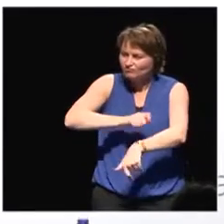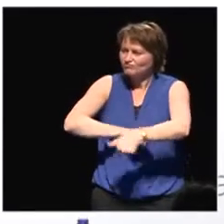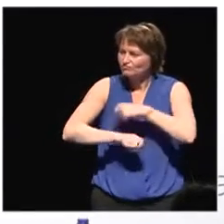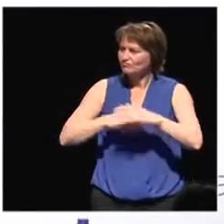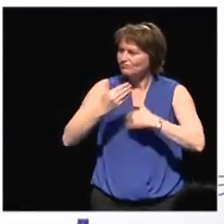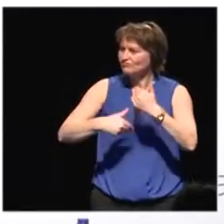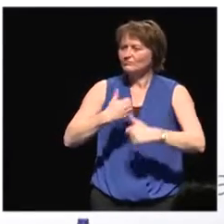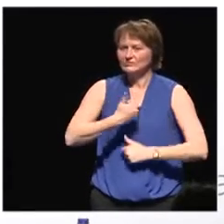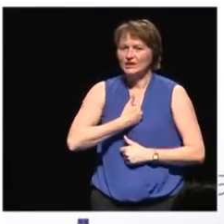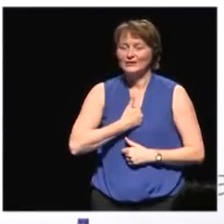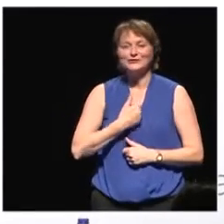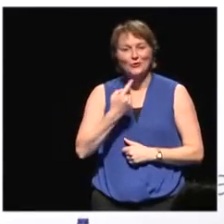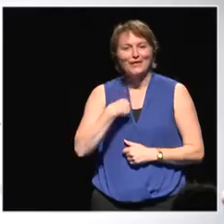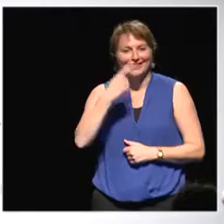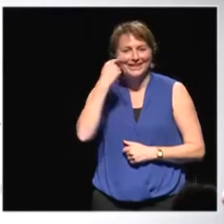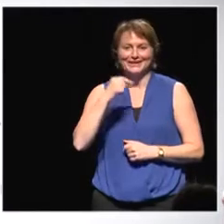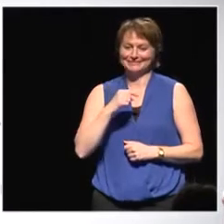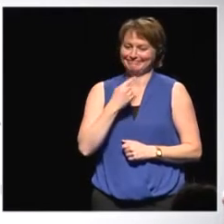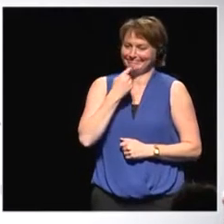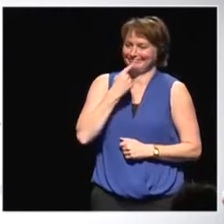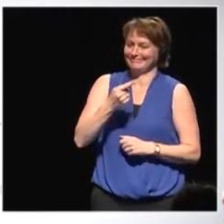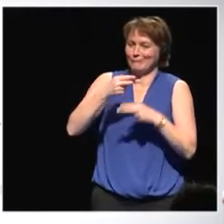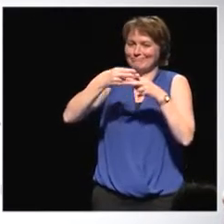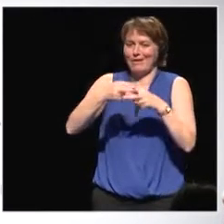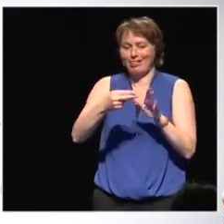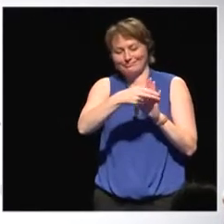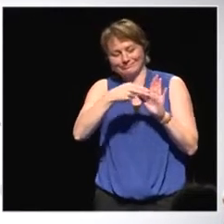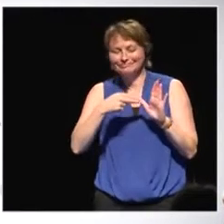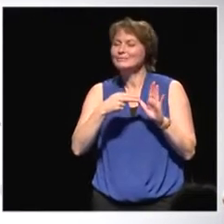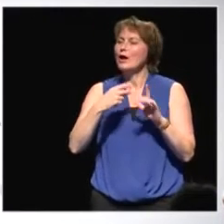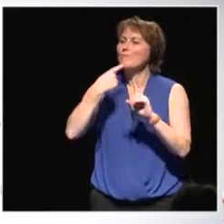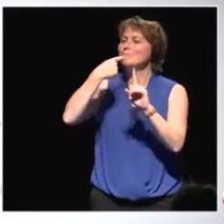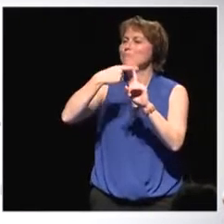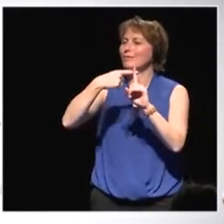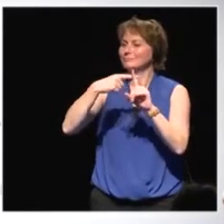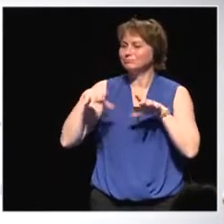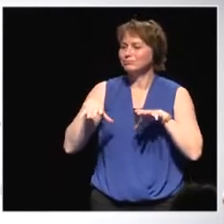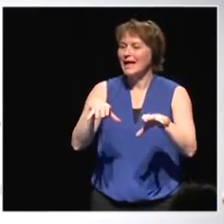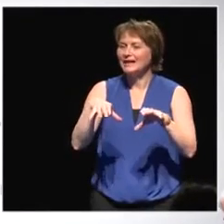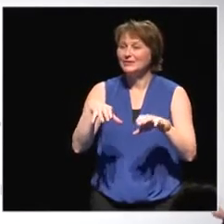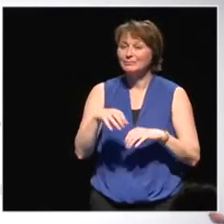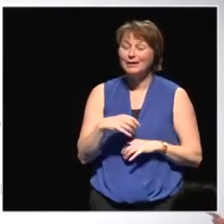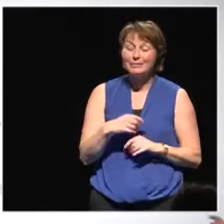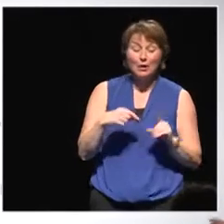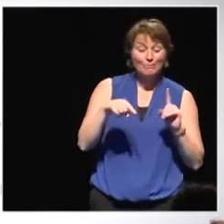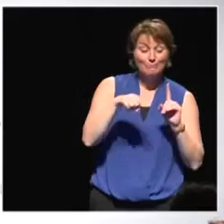It's what I refer to as positive action. But I think the concept also is a bit more than that. It's also